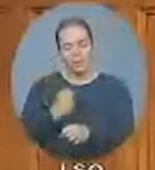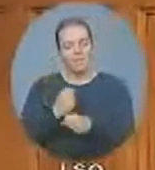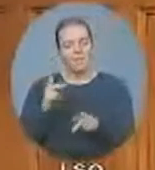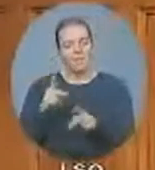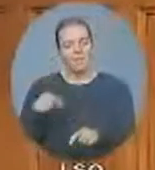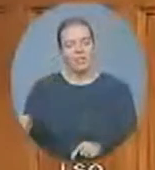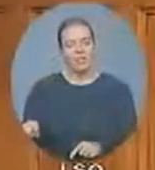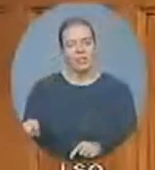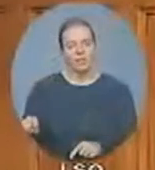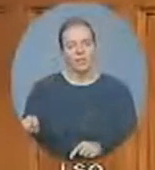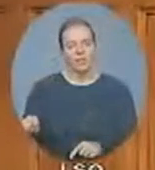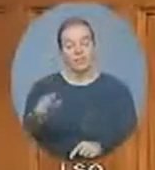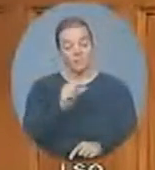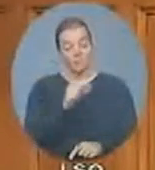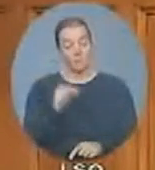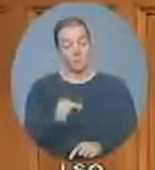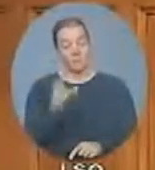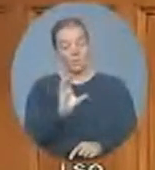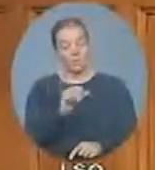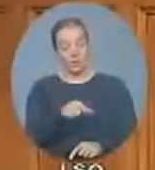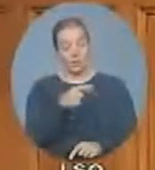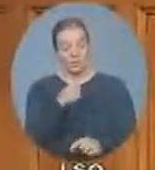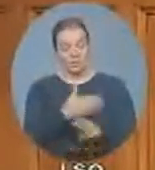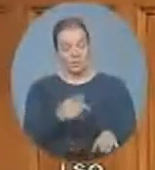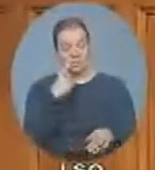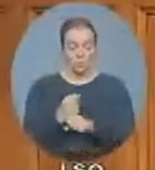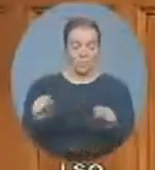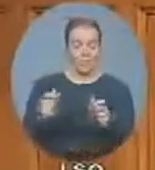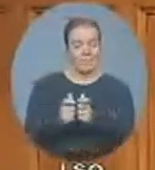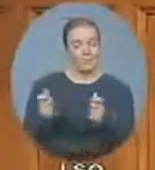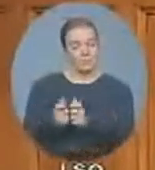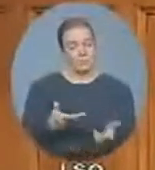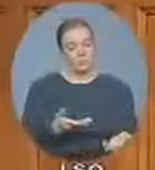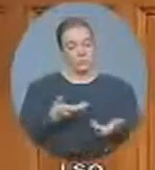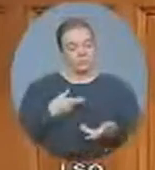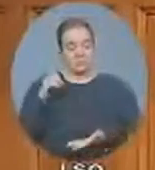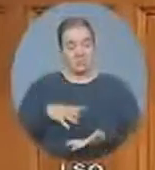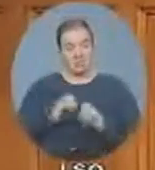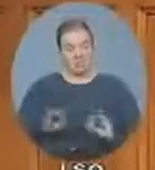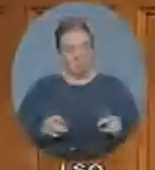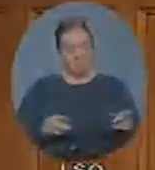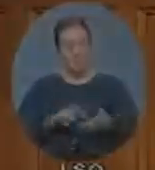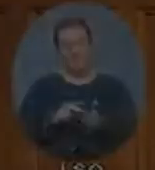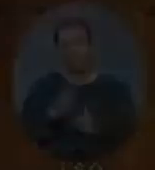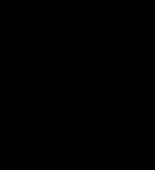comprehensive job strategy, will they commit to immediate and serious investments to help unemployed workers and their families?